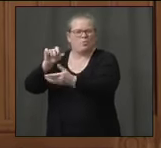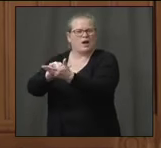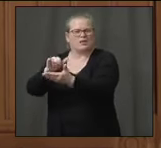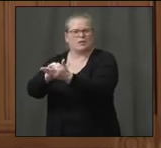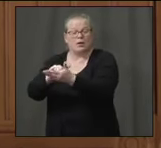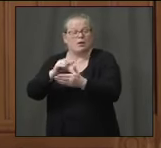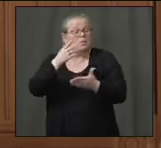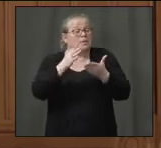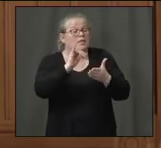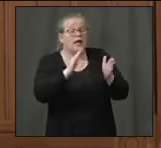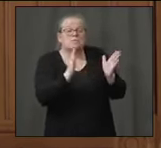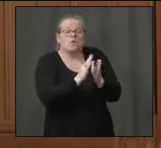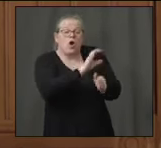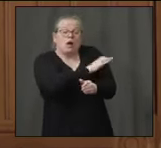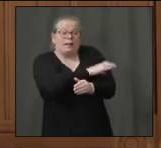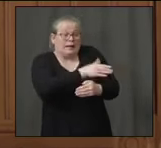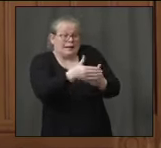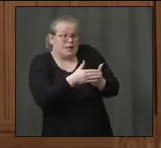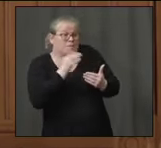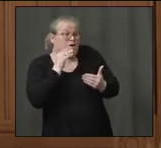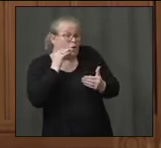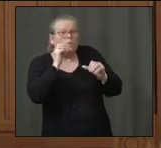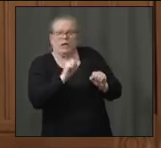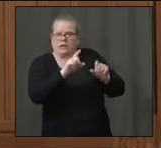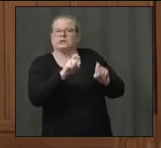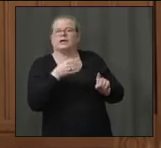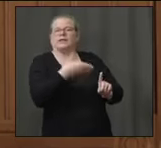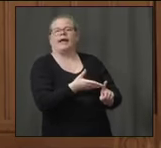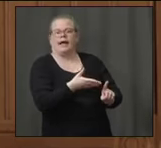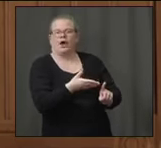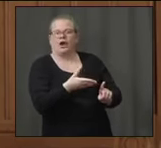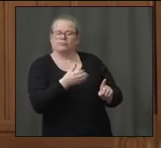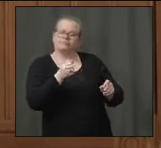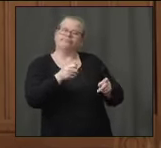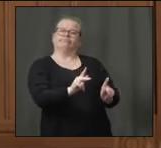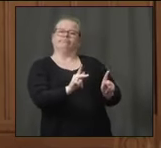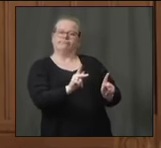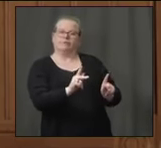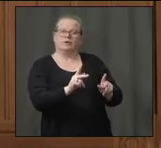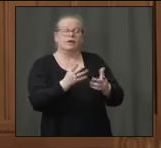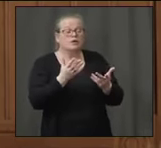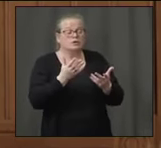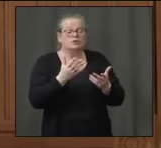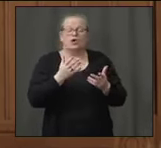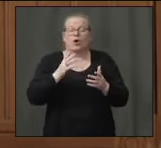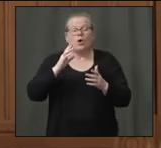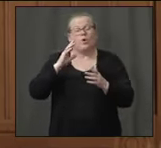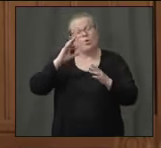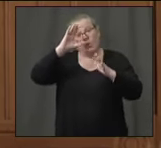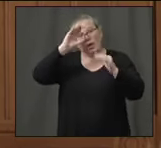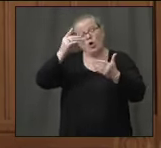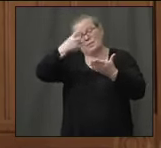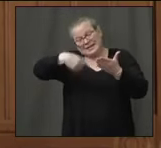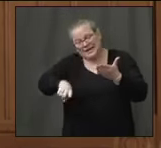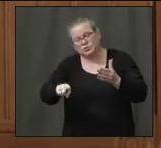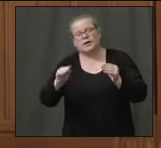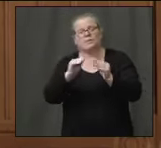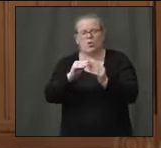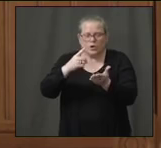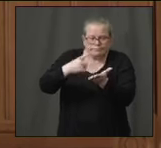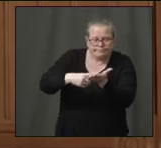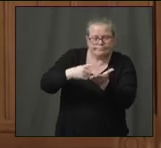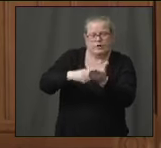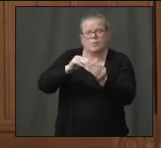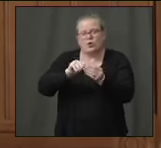So it's an important thing to go forward. We'll have these answers soon. And we hope actually next week to be discussing about with specificity